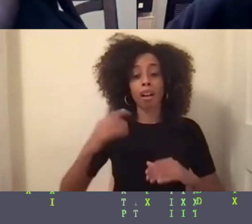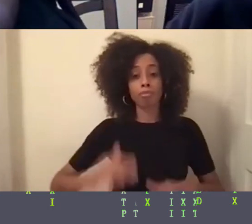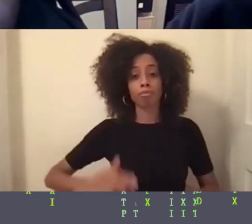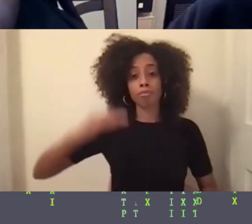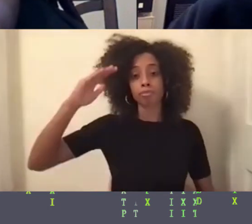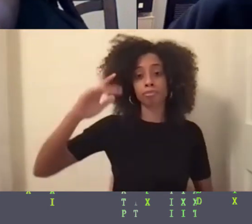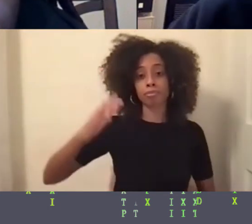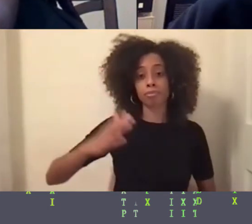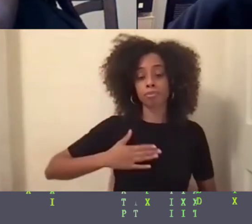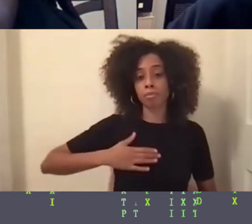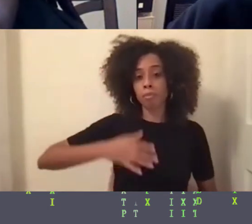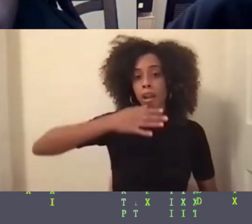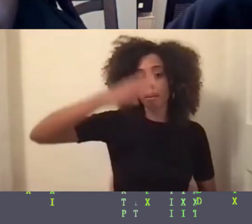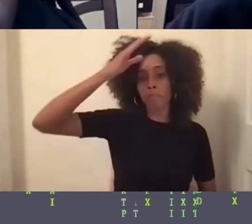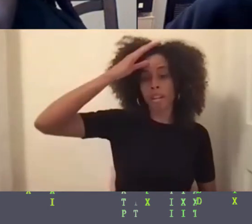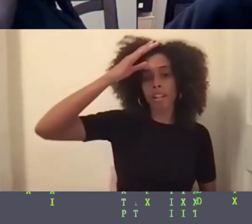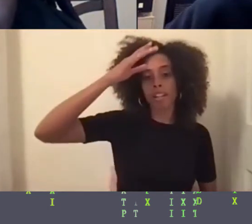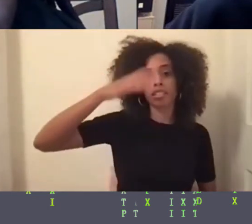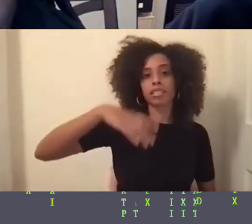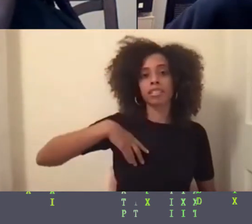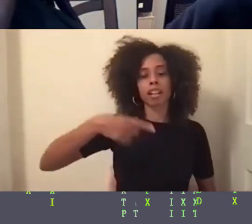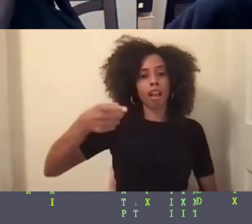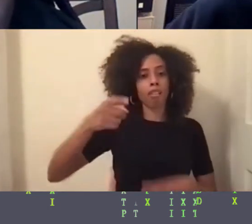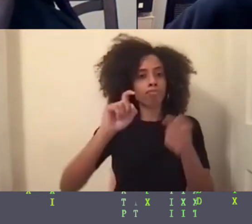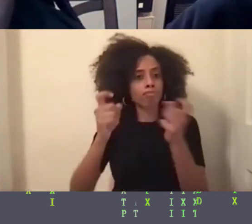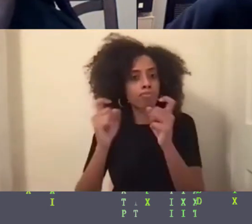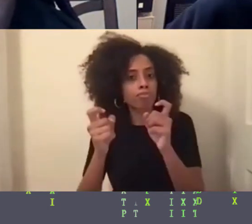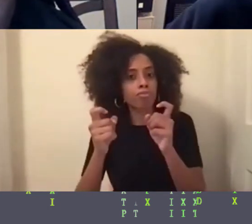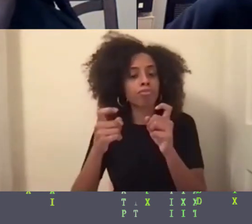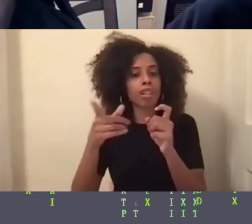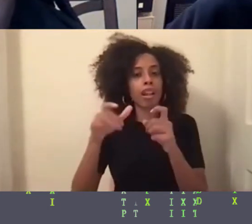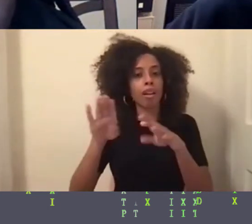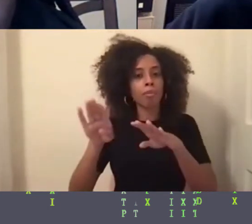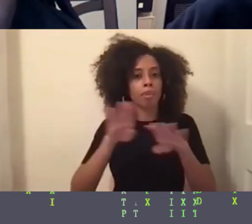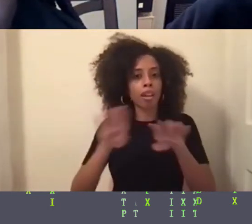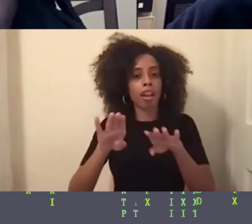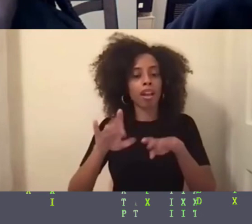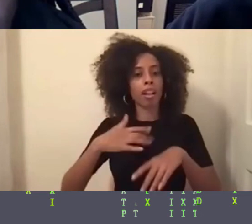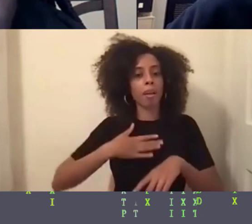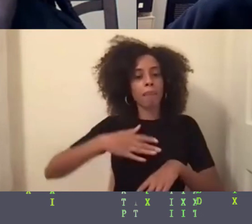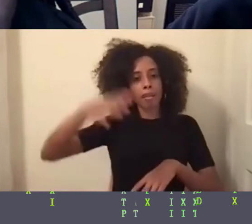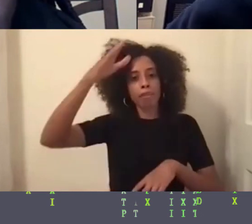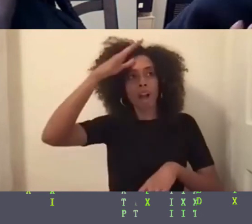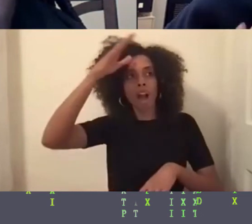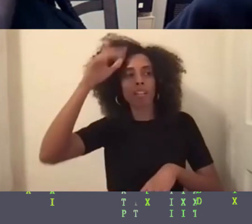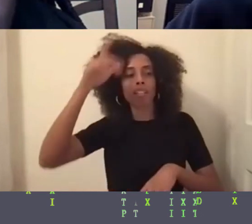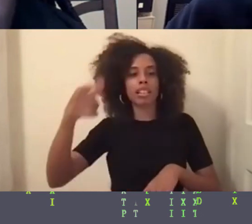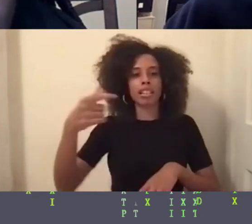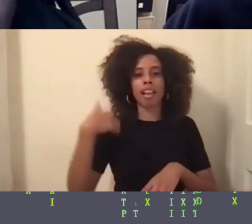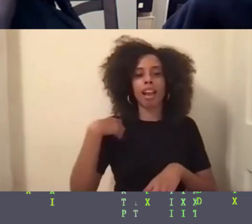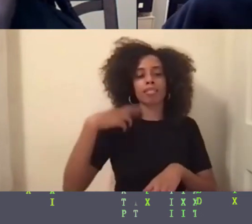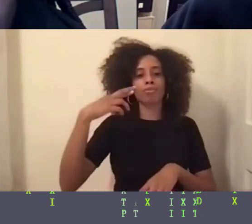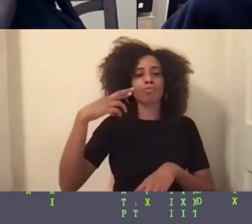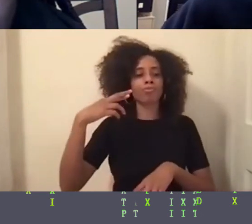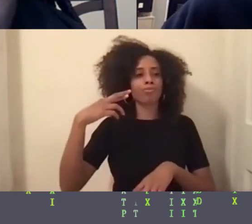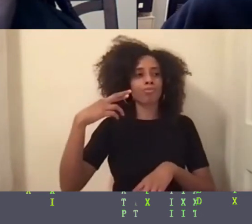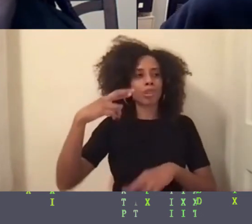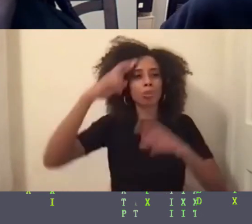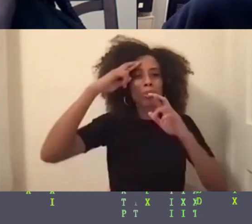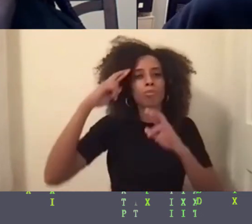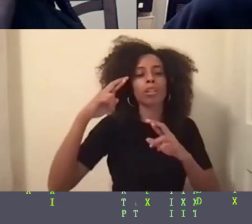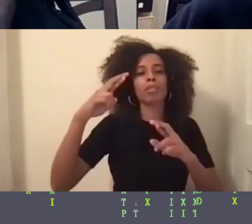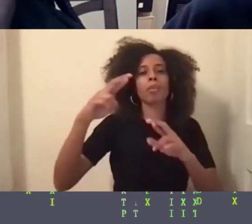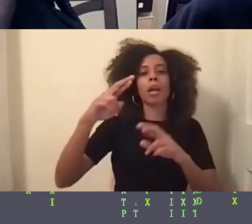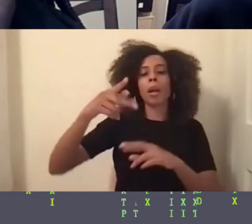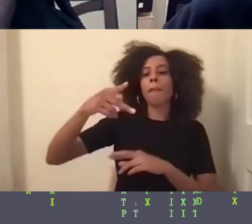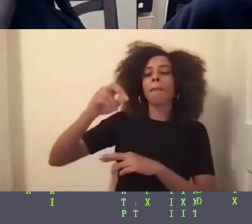parents, um, really had to kind of be chameleons and my dad is very big in respectability politics. So that's a whole thing kind of, um, dealing with as